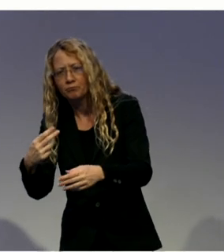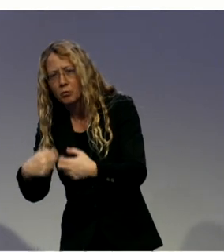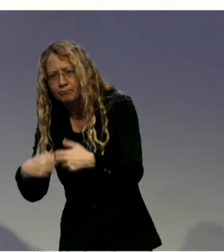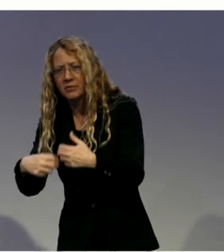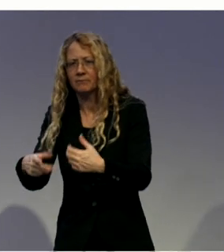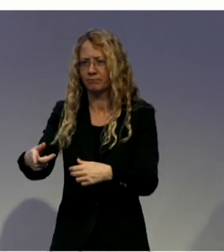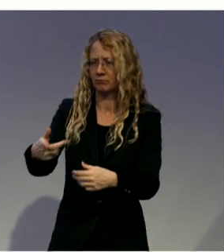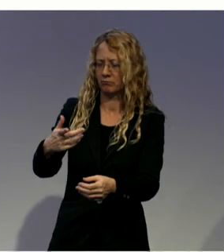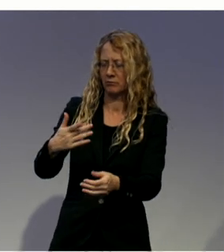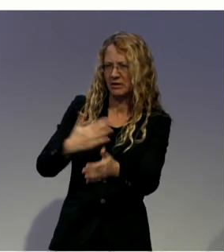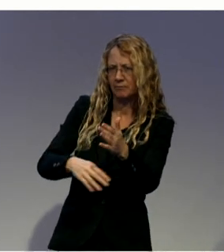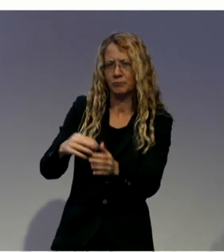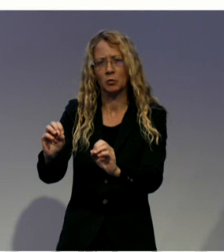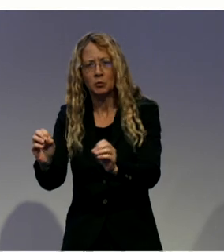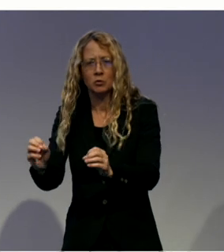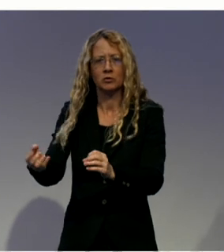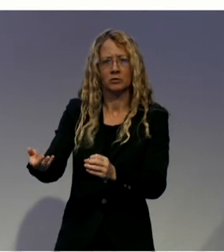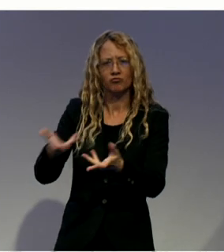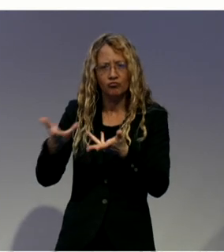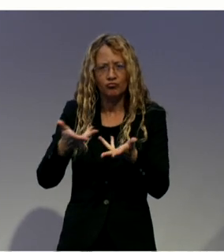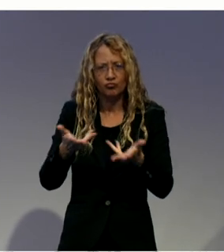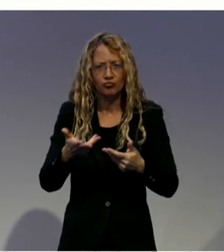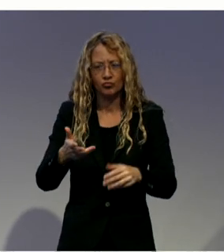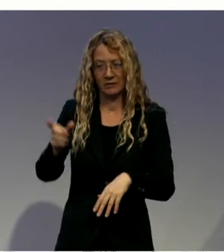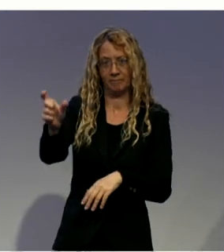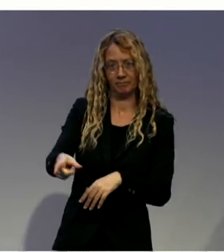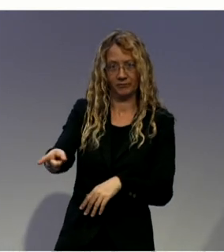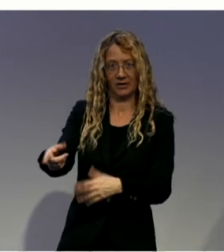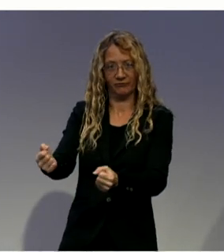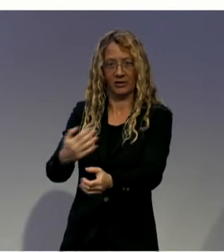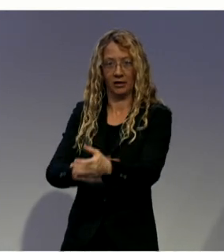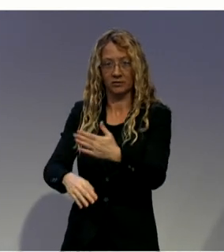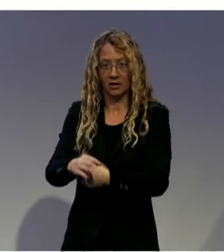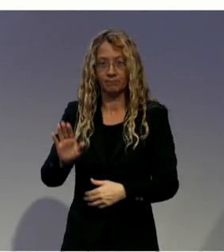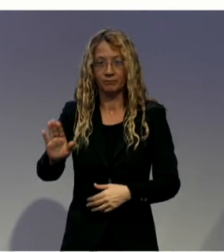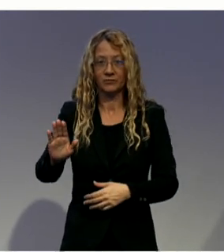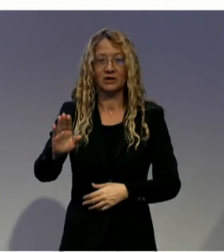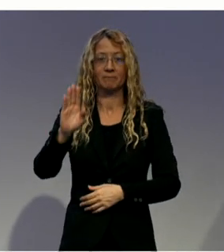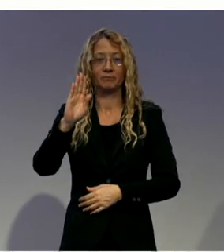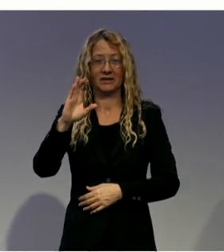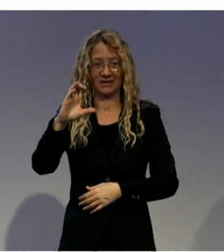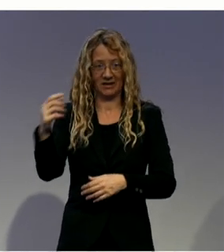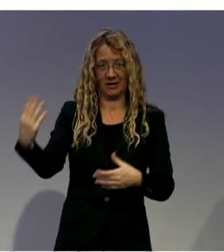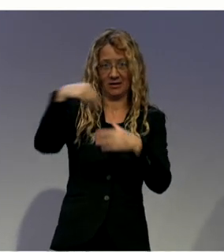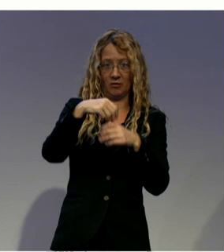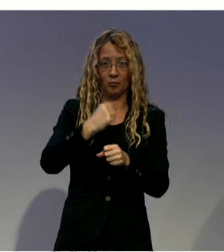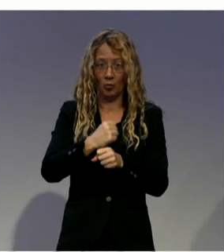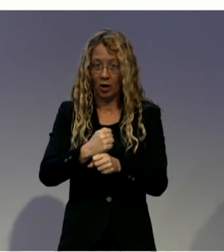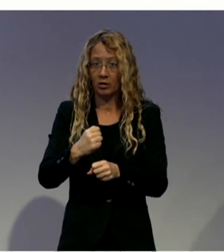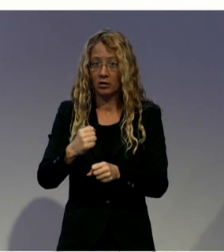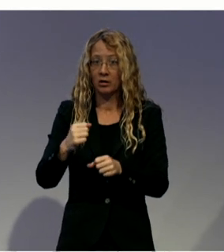person and you have a disability and you live within the province of British Columbia, you can access our case management program.